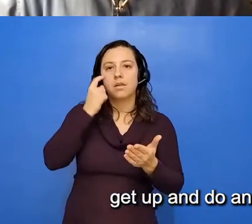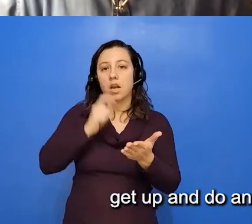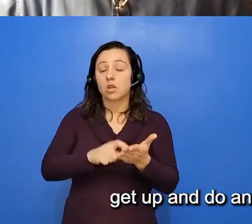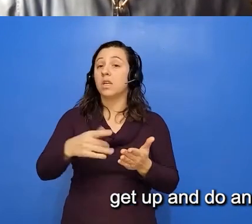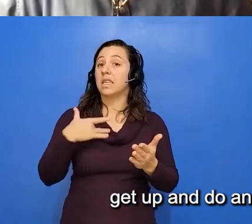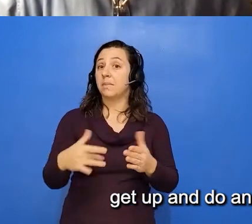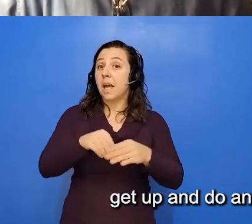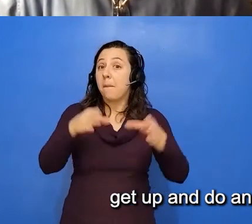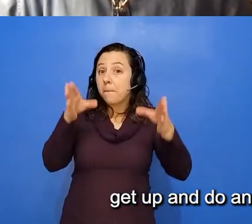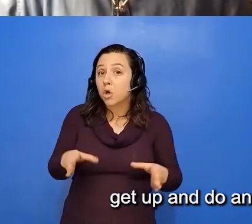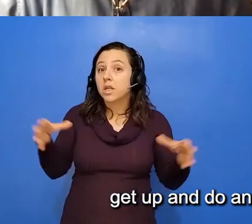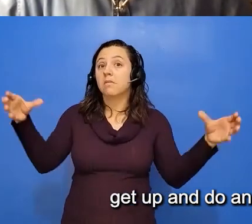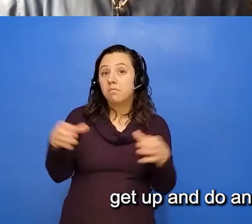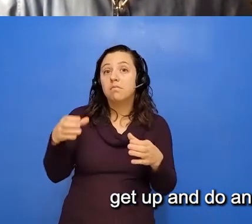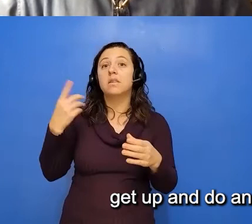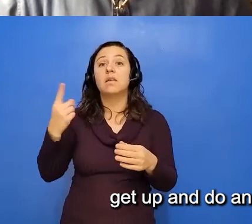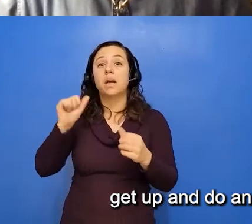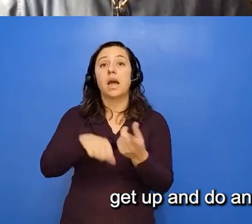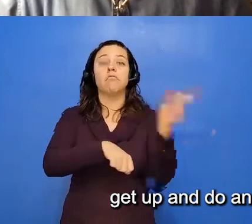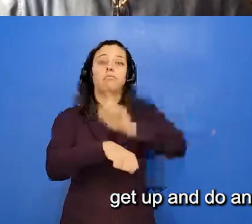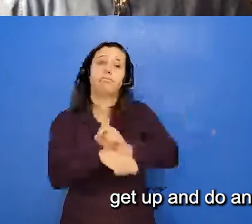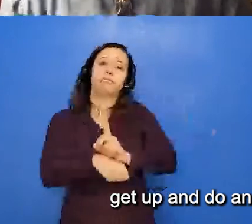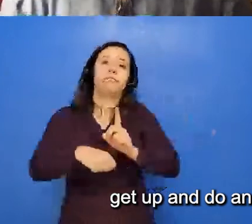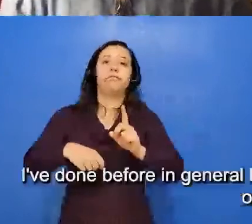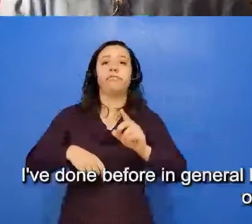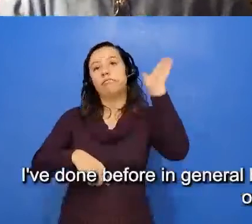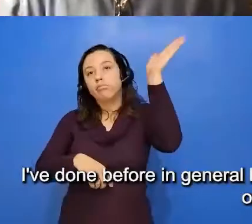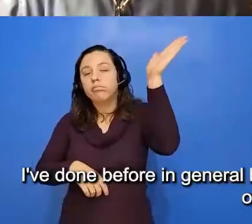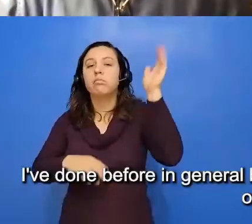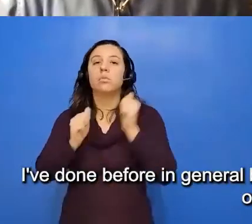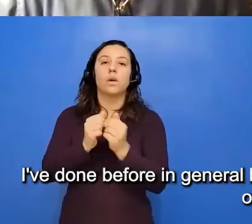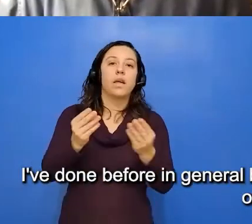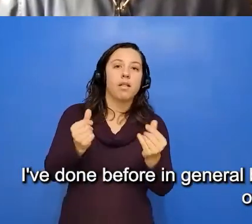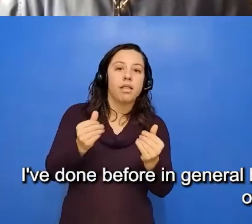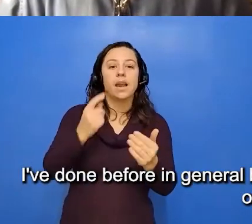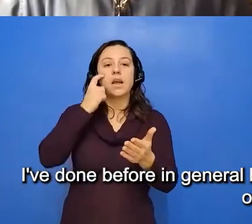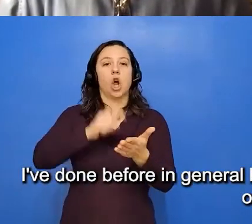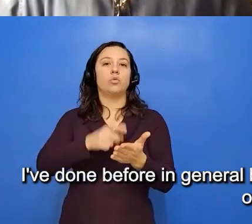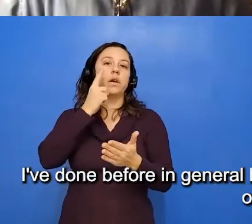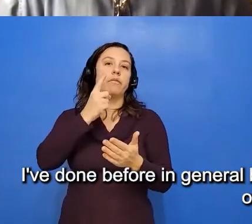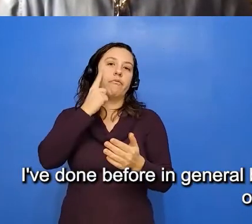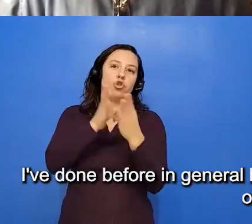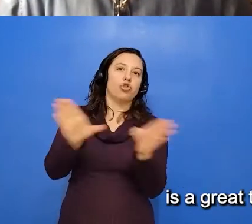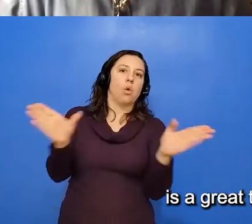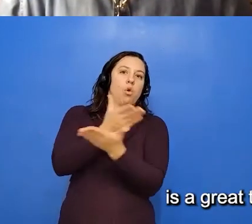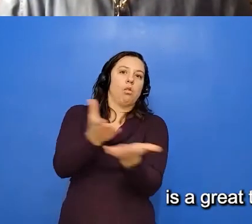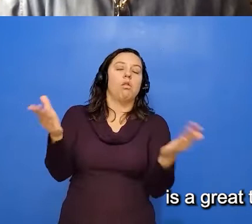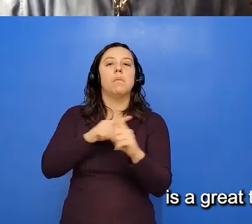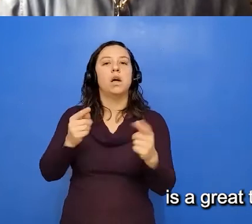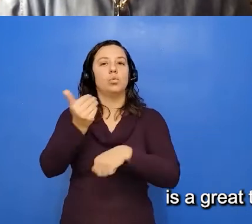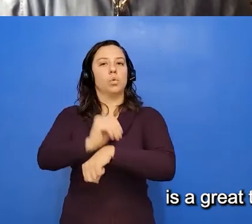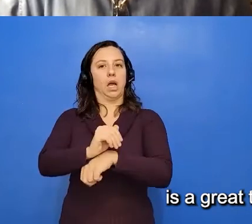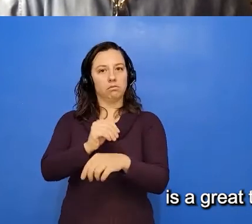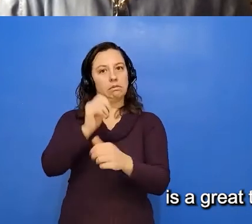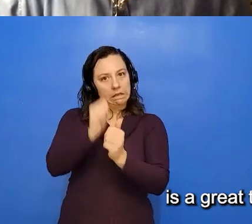-board, someone can get up and do a land acknowledgement like I've done before in general for everyone. But tonight we're doing each and every